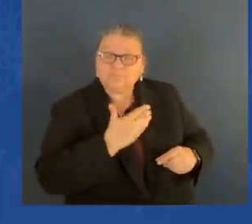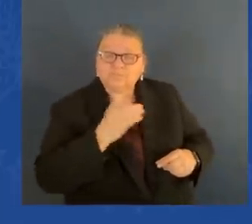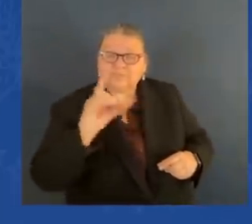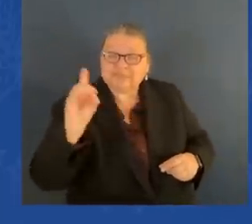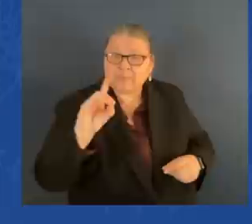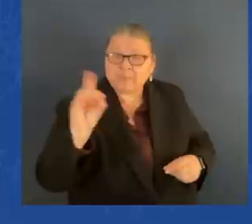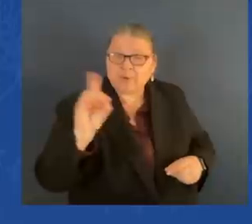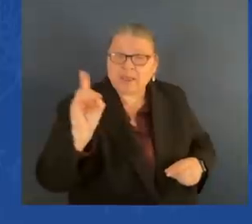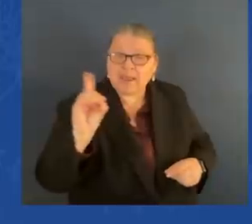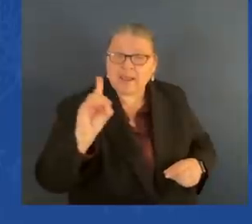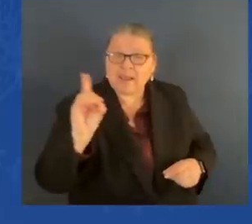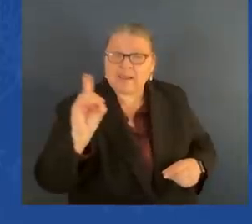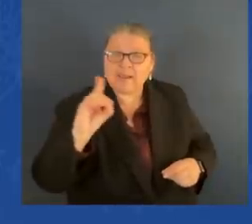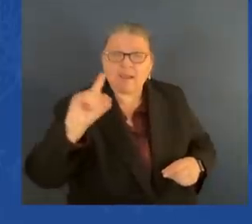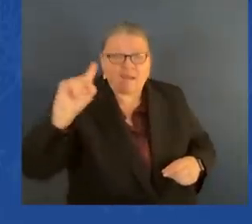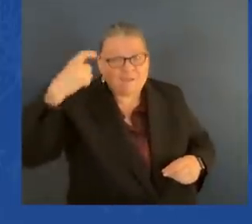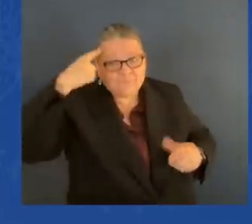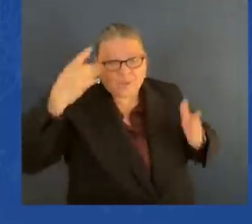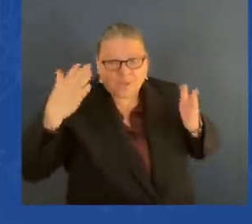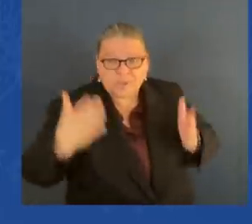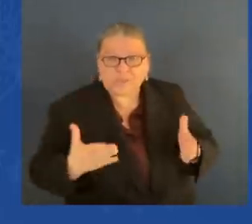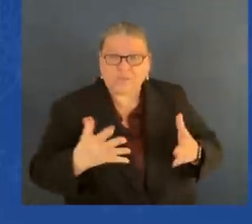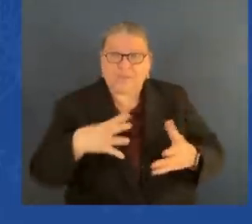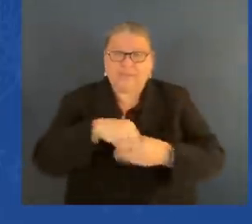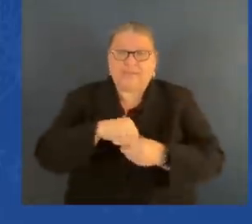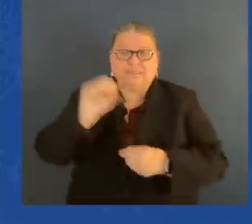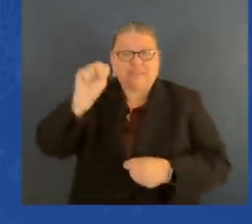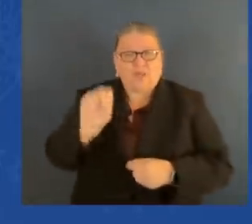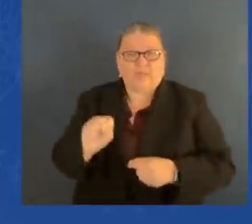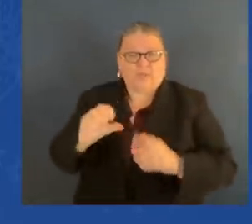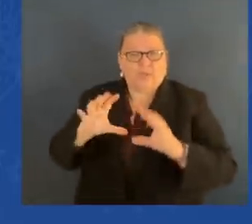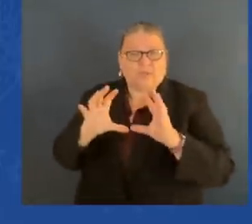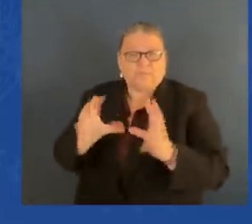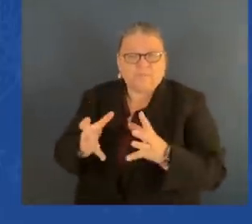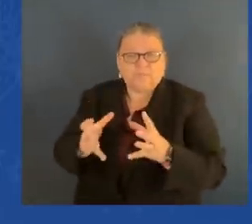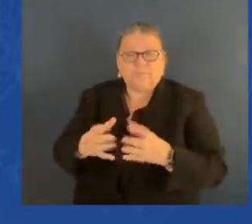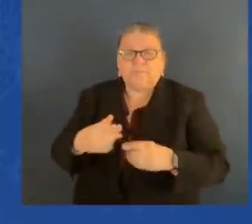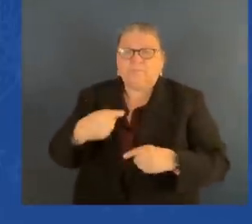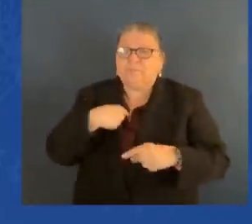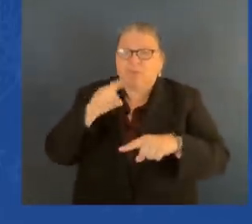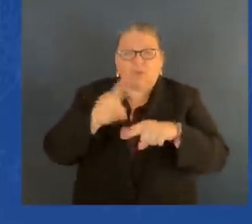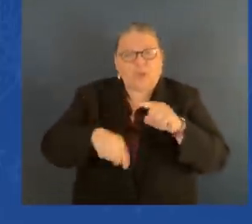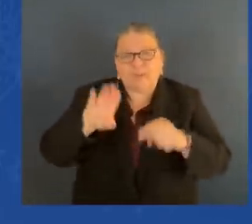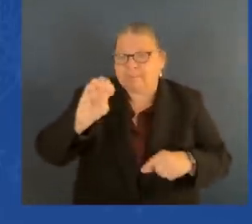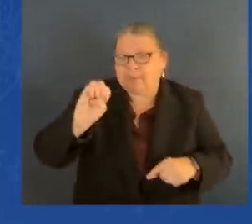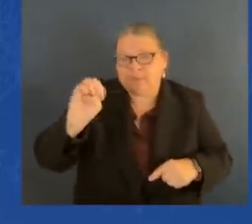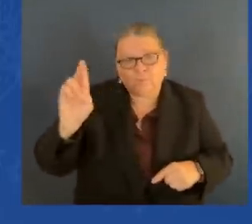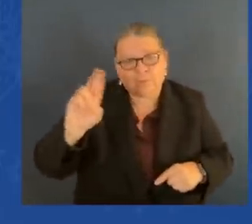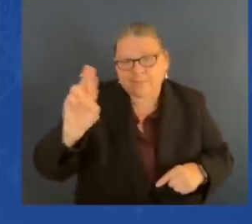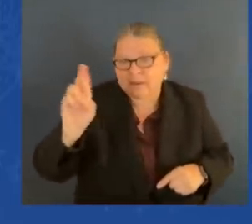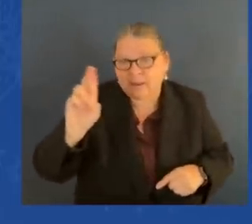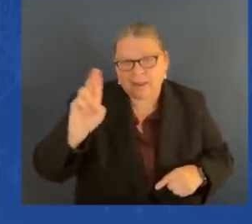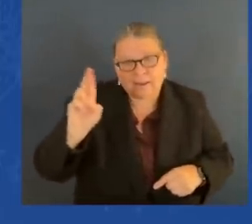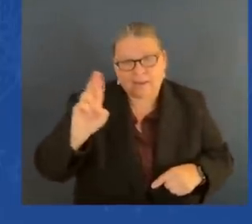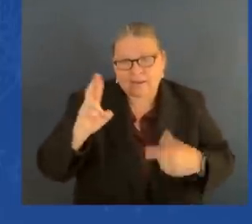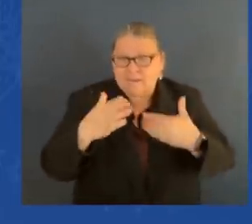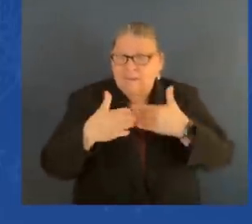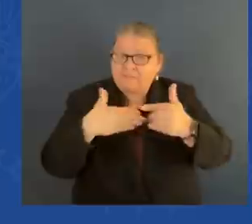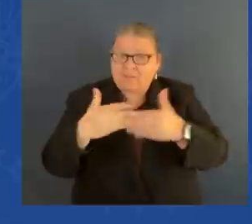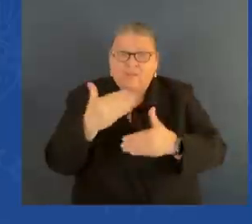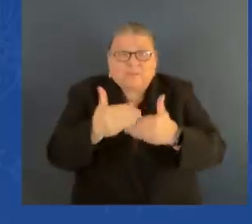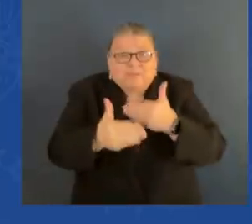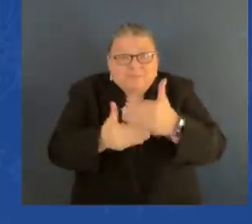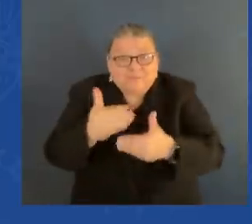But I couldn't bring myself to be a Republican, even more progressive, because of Richard Nixon when I registered.